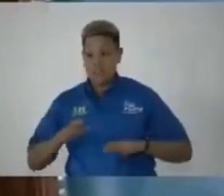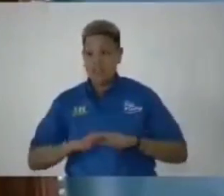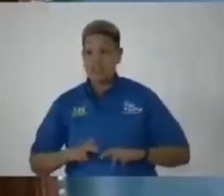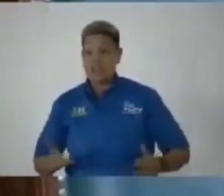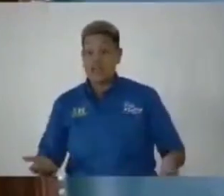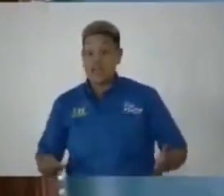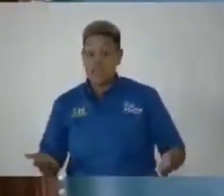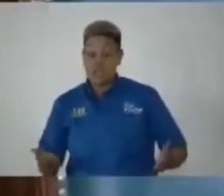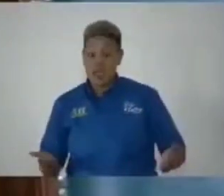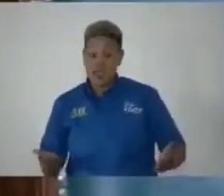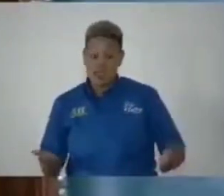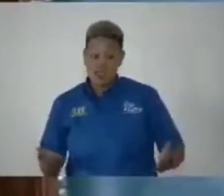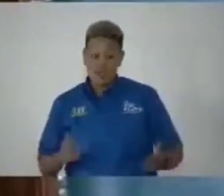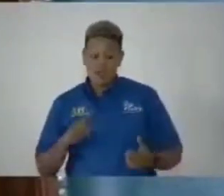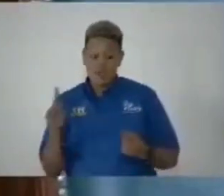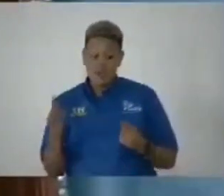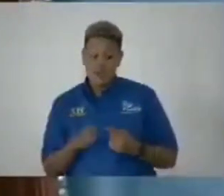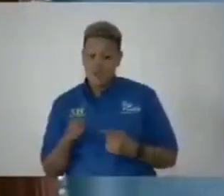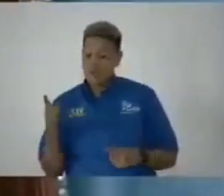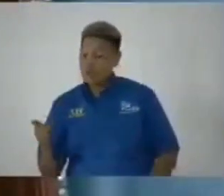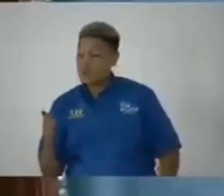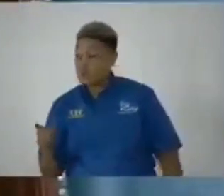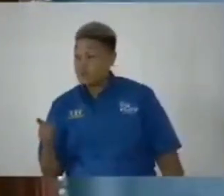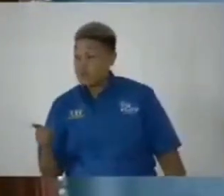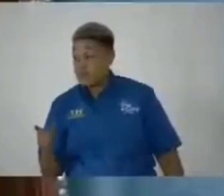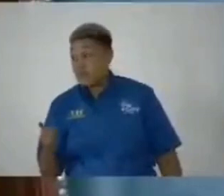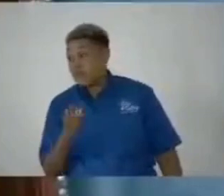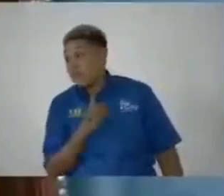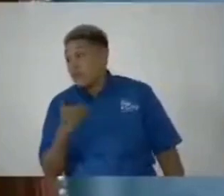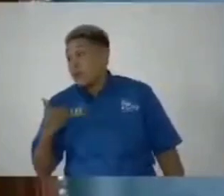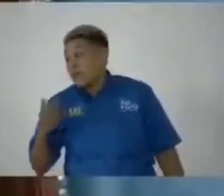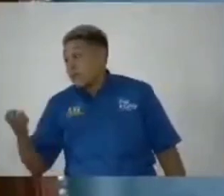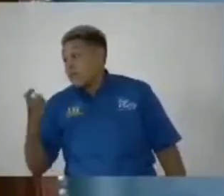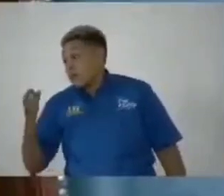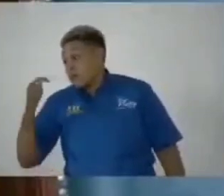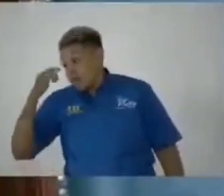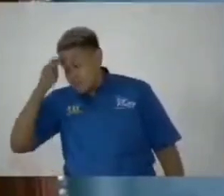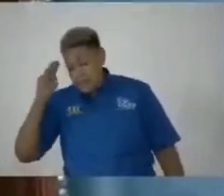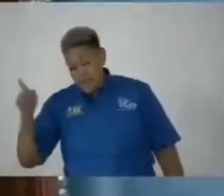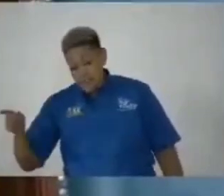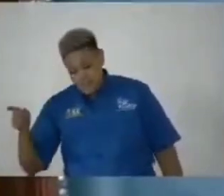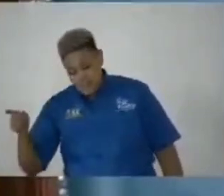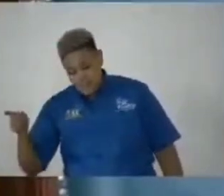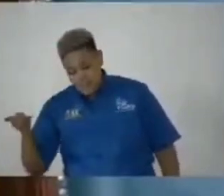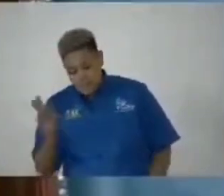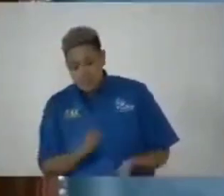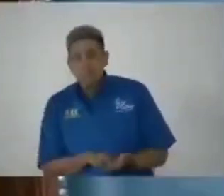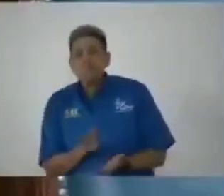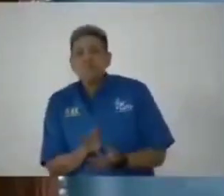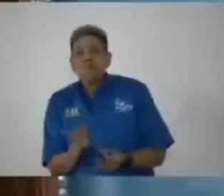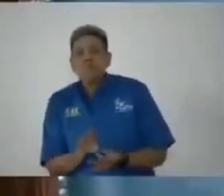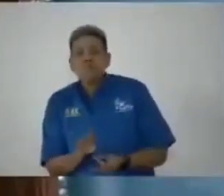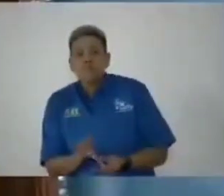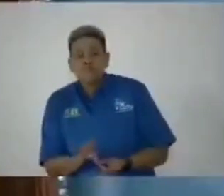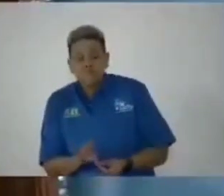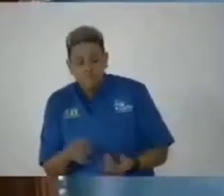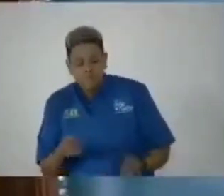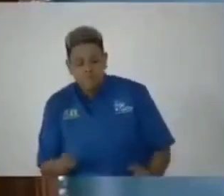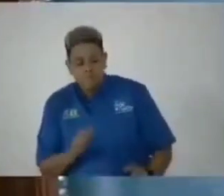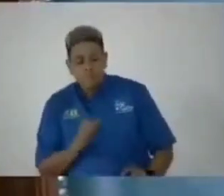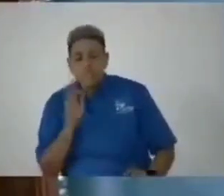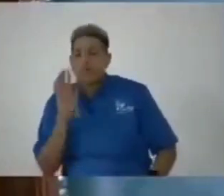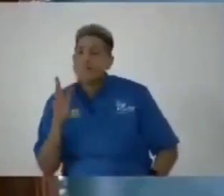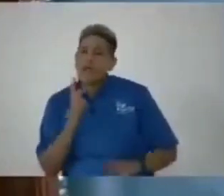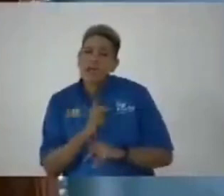here, when the member from St. Mary got up to speak, I